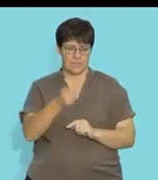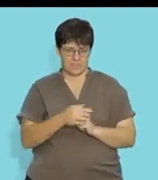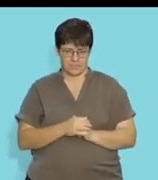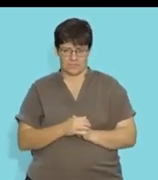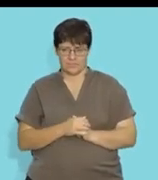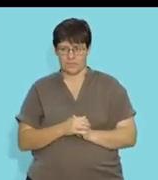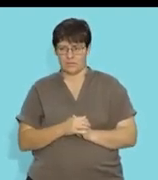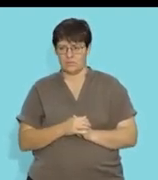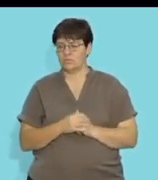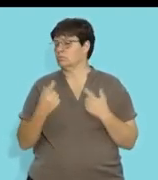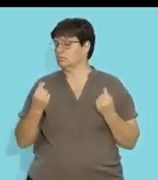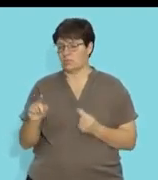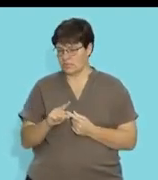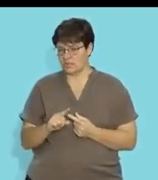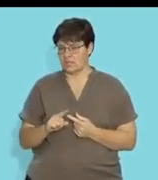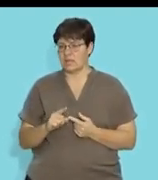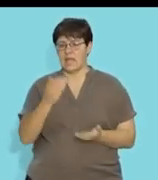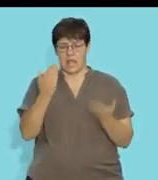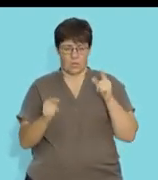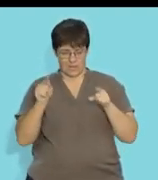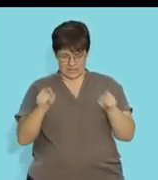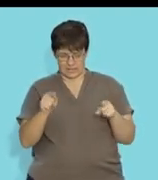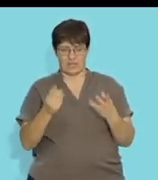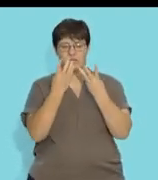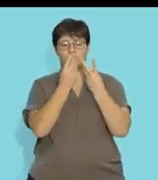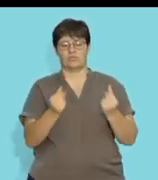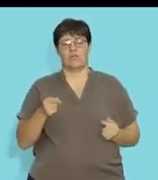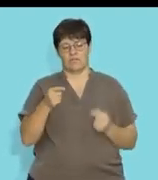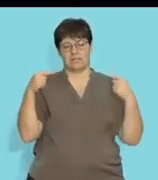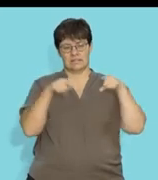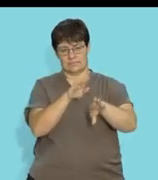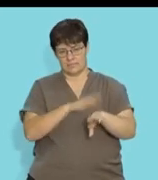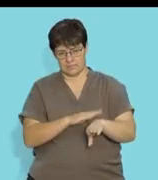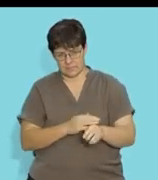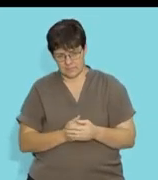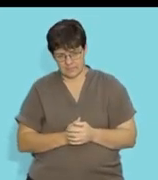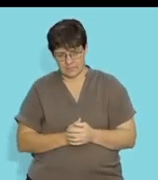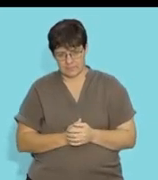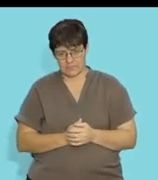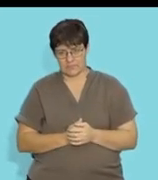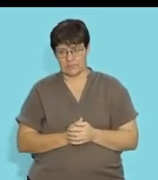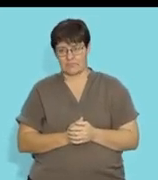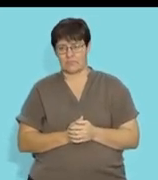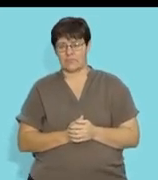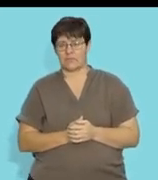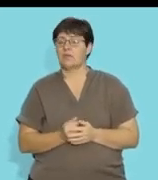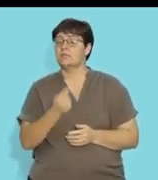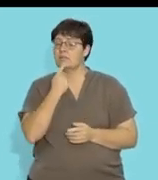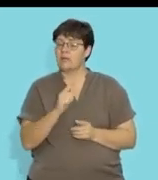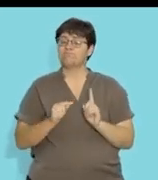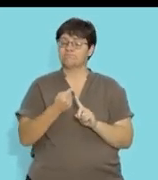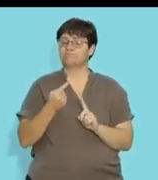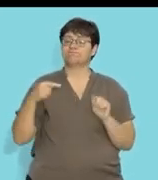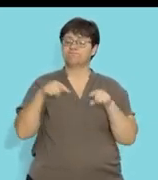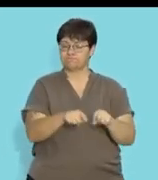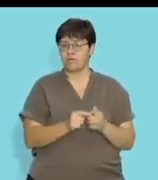find this, right? So what do you do? Equate them and then solve simultaneously. So as I said,